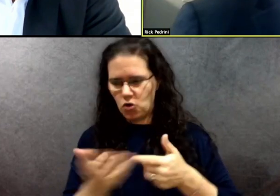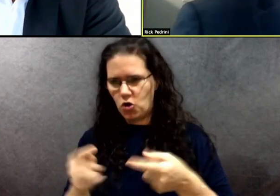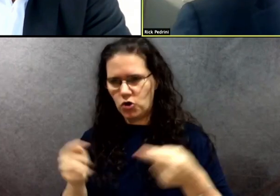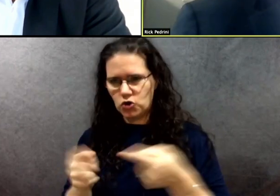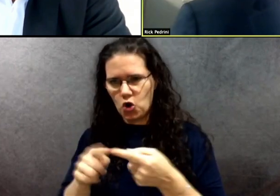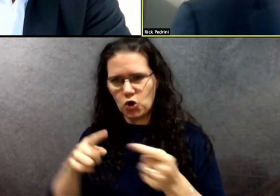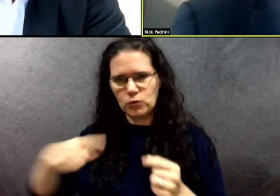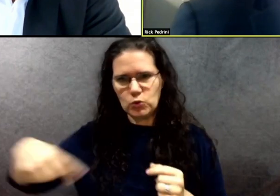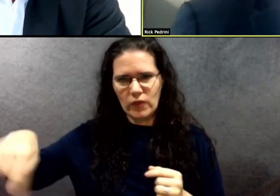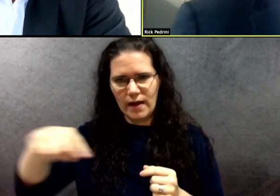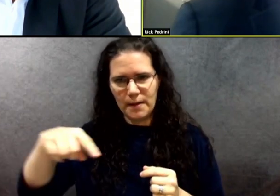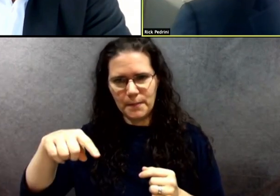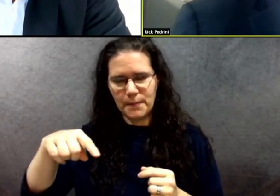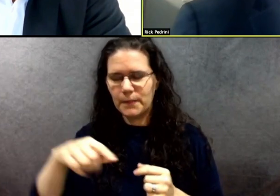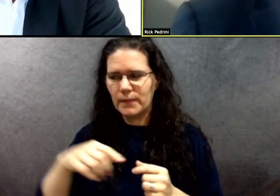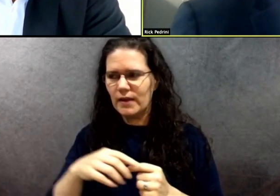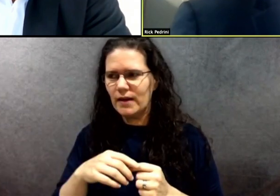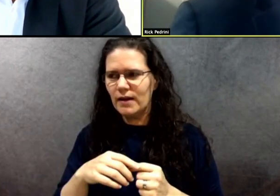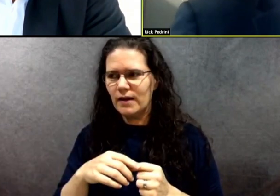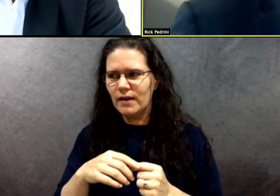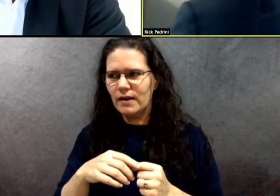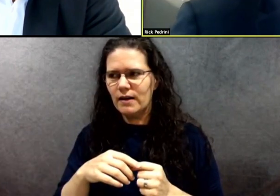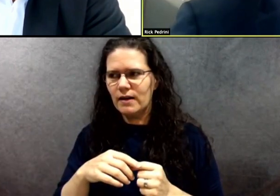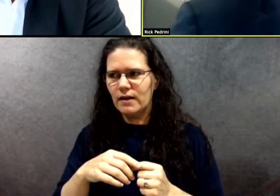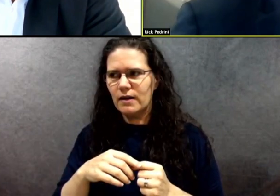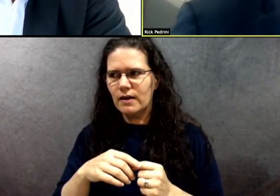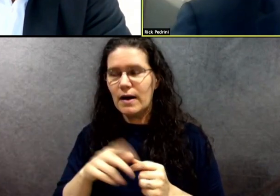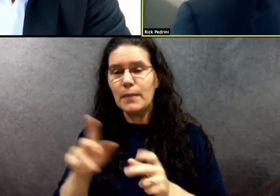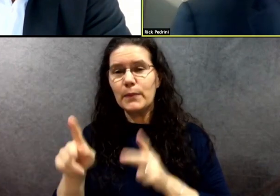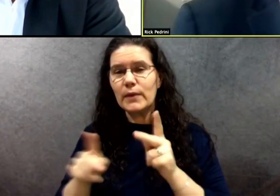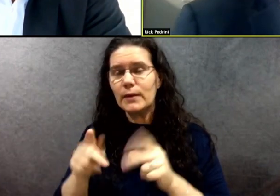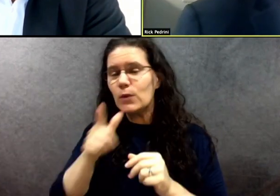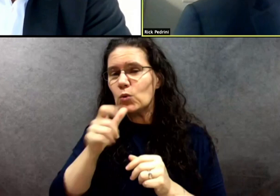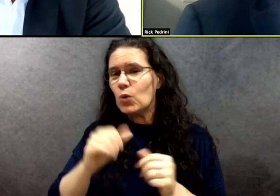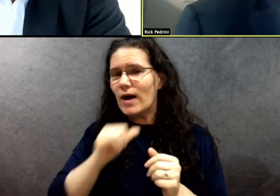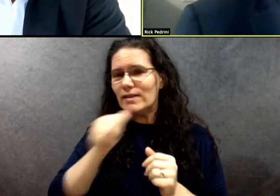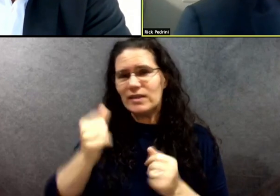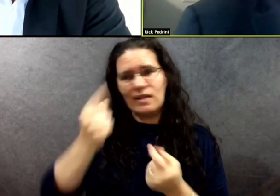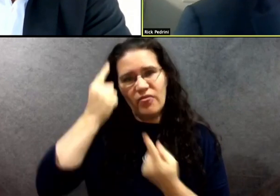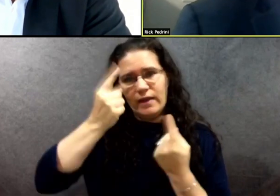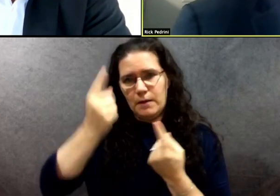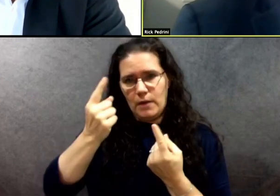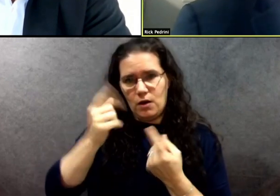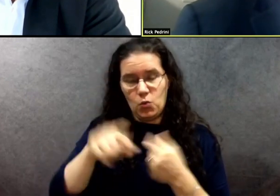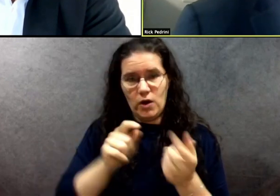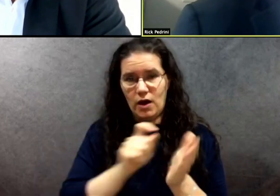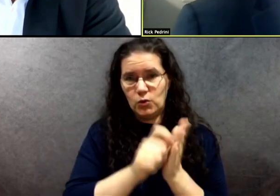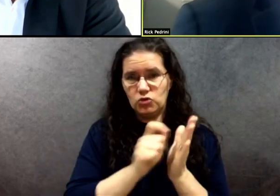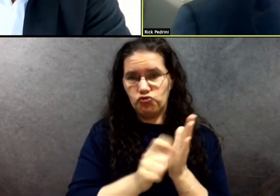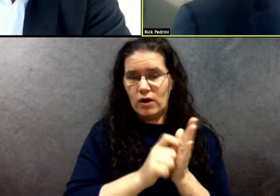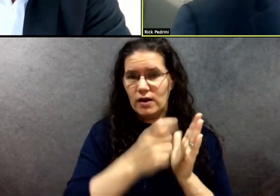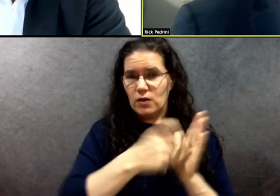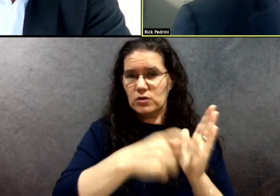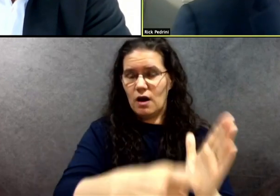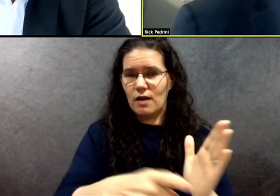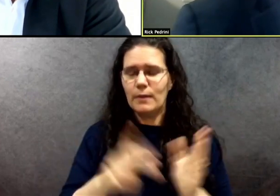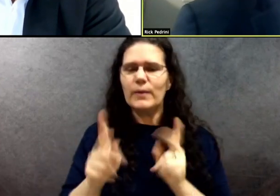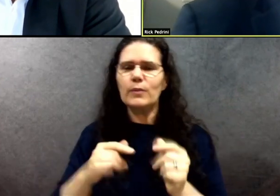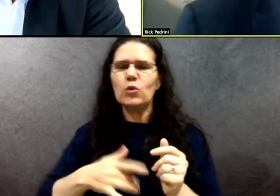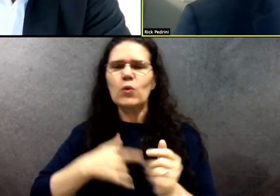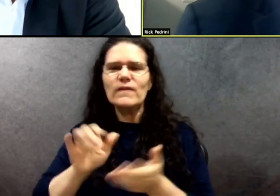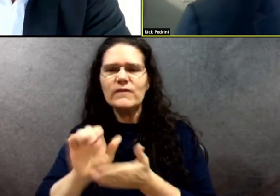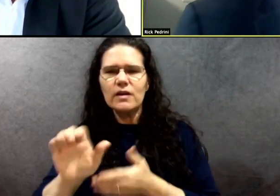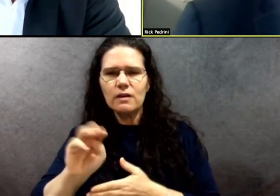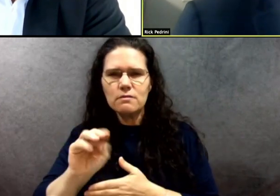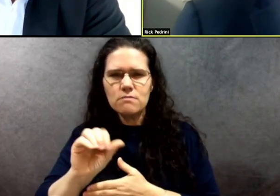People that I wasn't considering at the time I wrote in, I wrote those columns, people who feel marginalized, people who